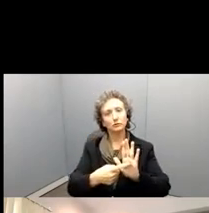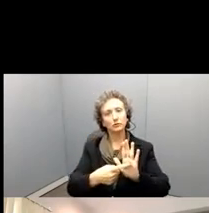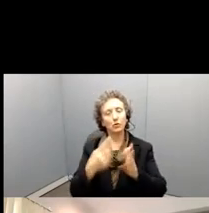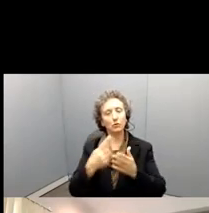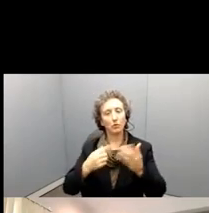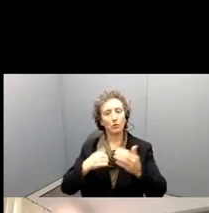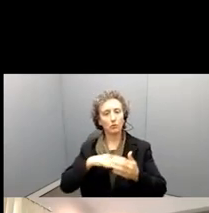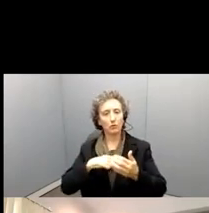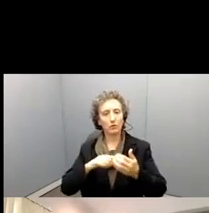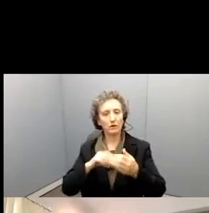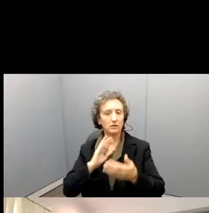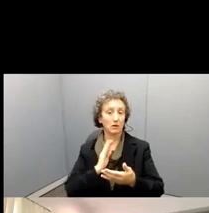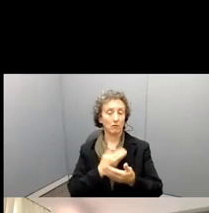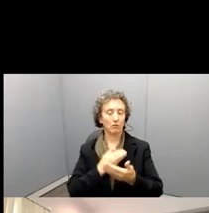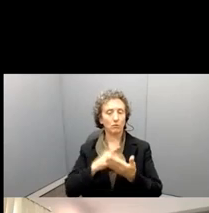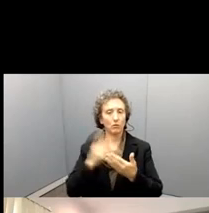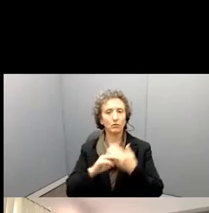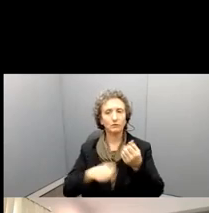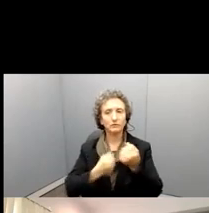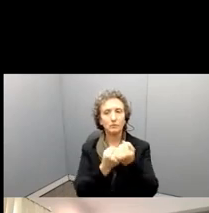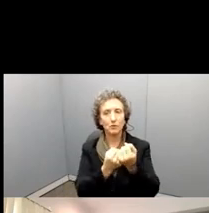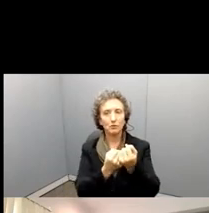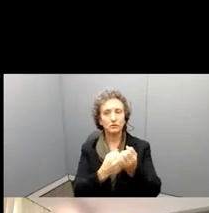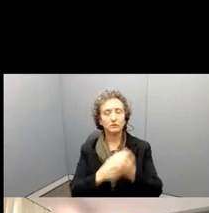So, you know, definitely, um,